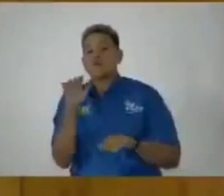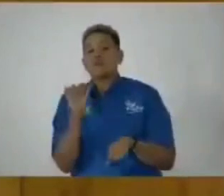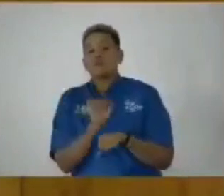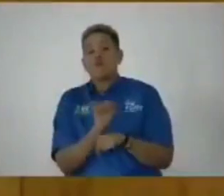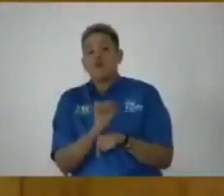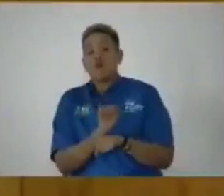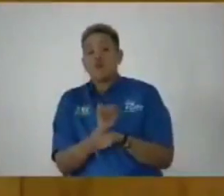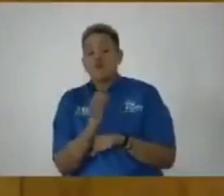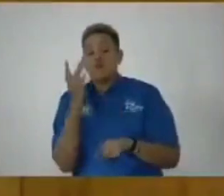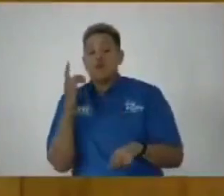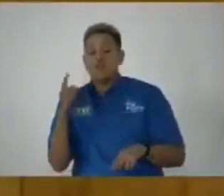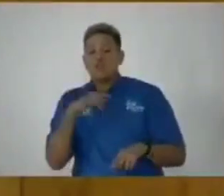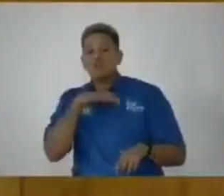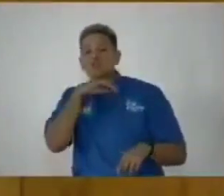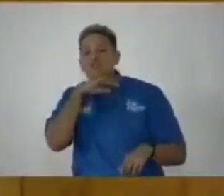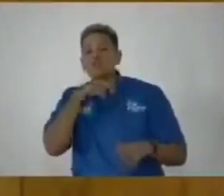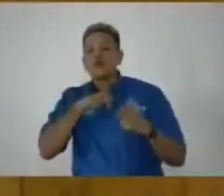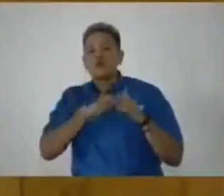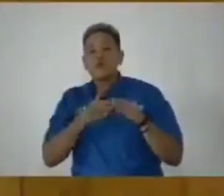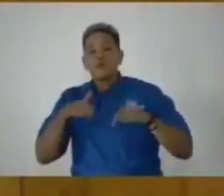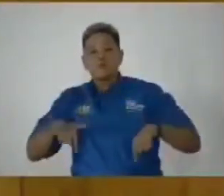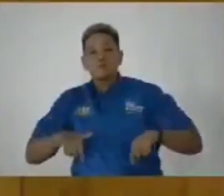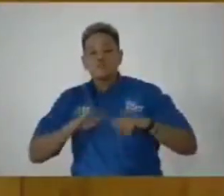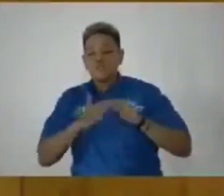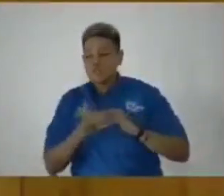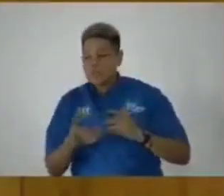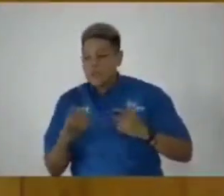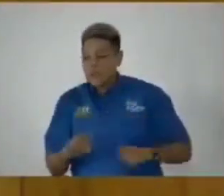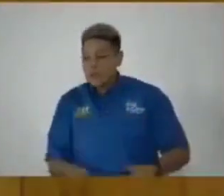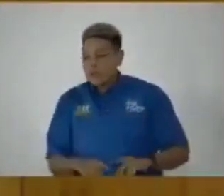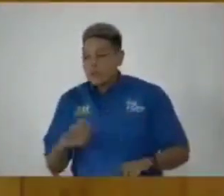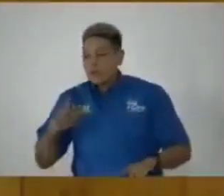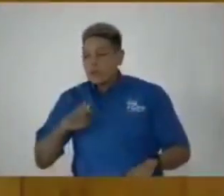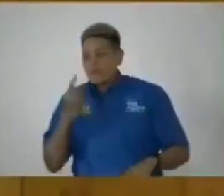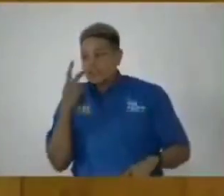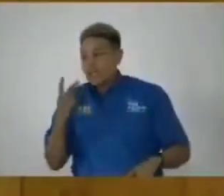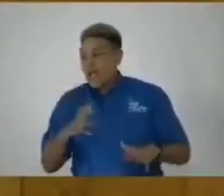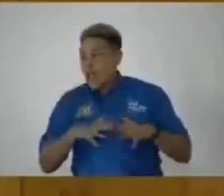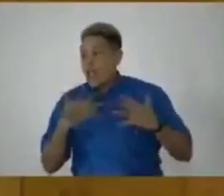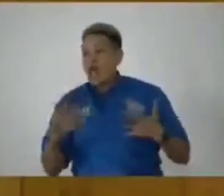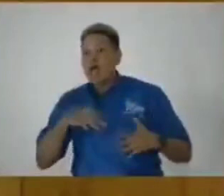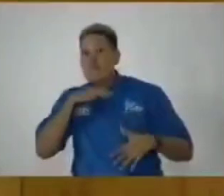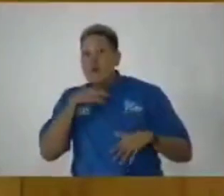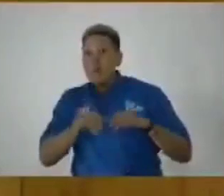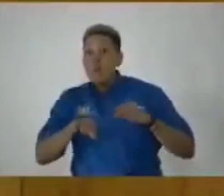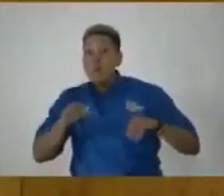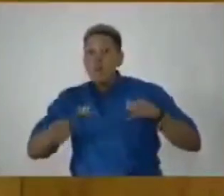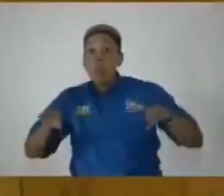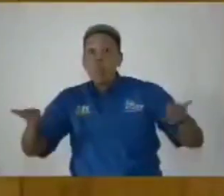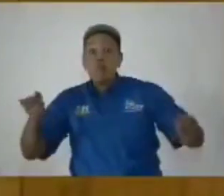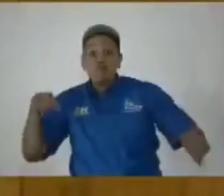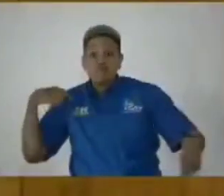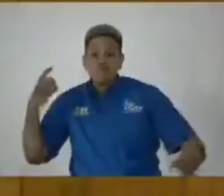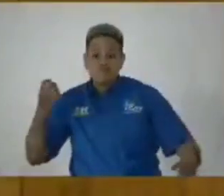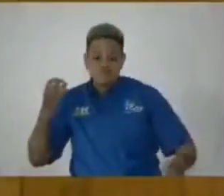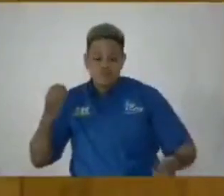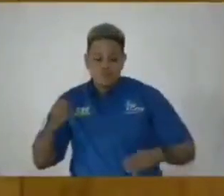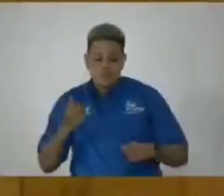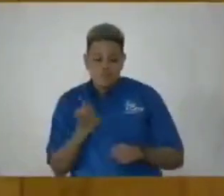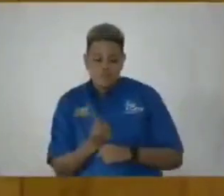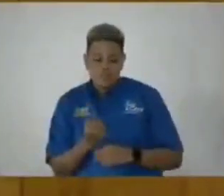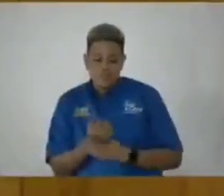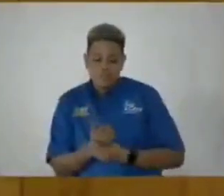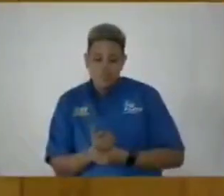because corruption is a problem in the country. We have seen a lot of it over the last several years. Remember, we are